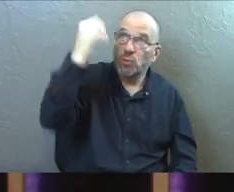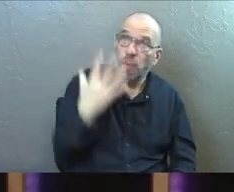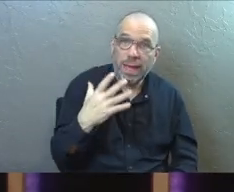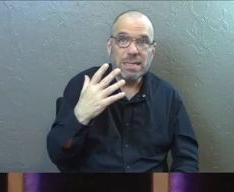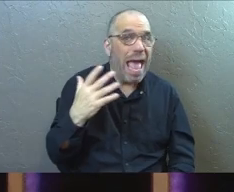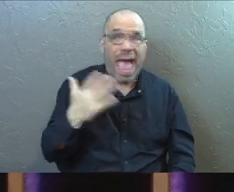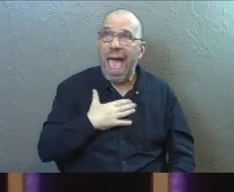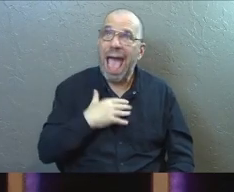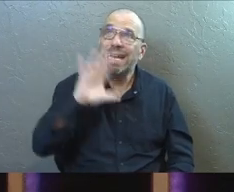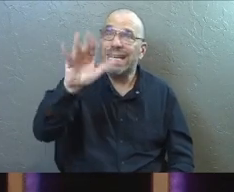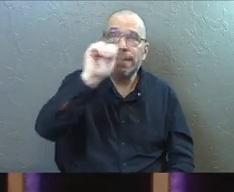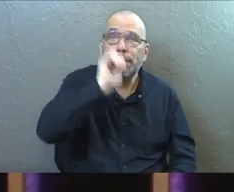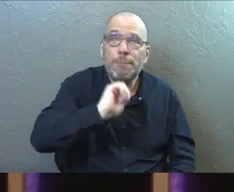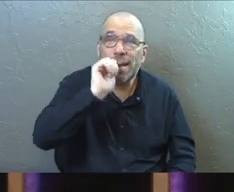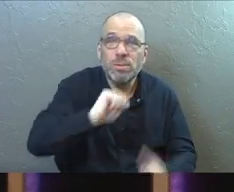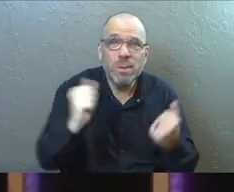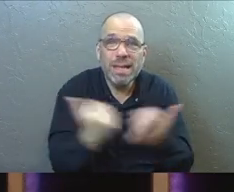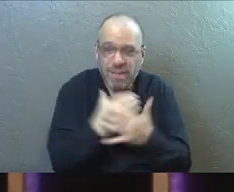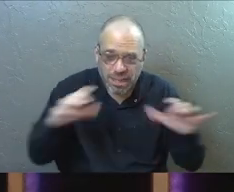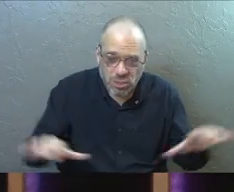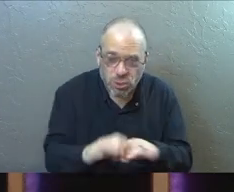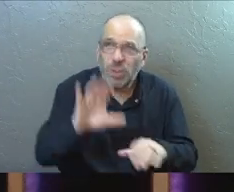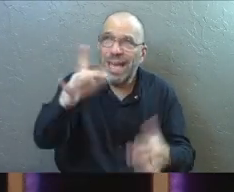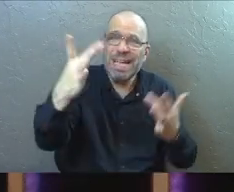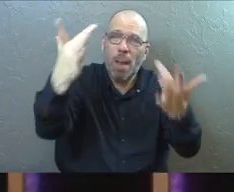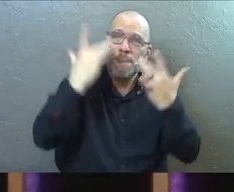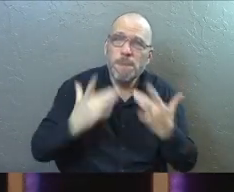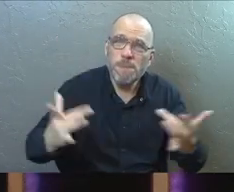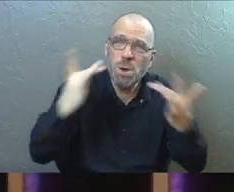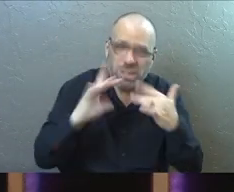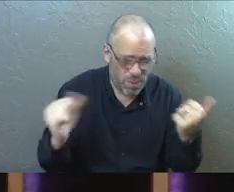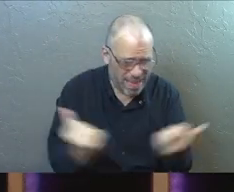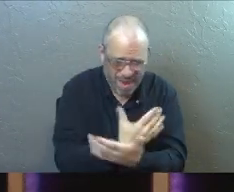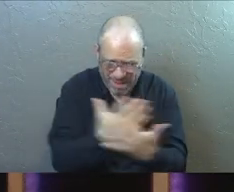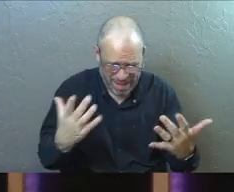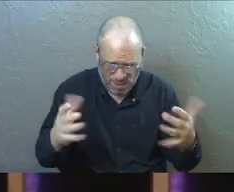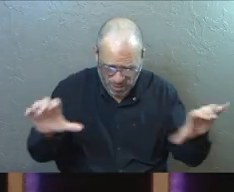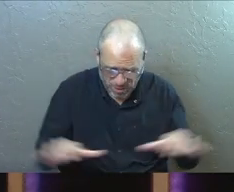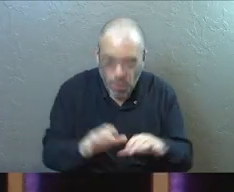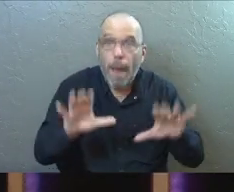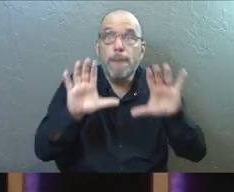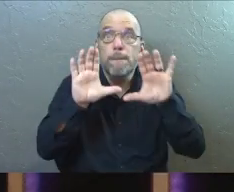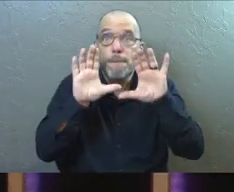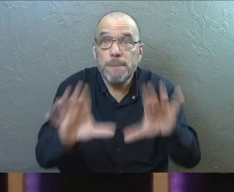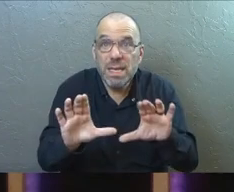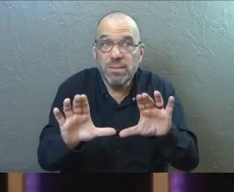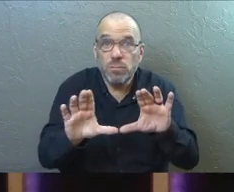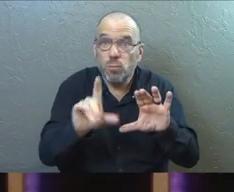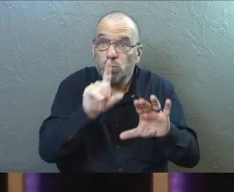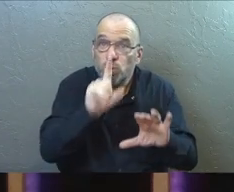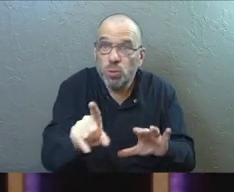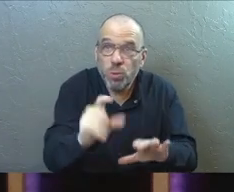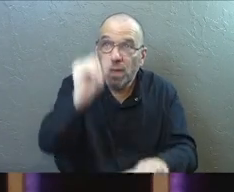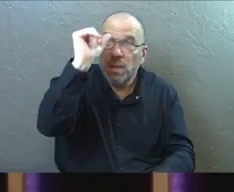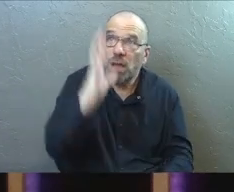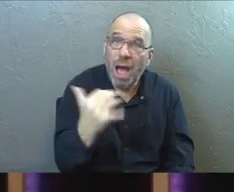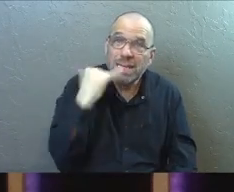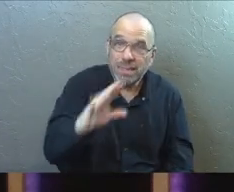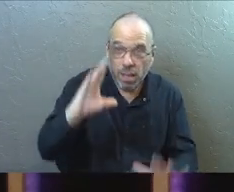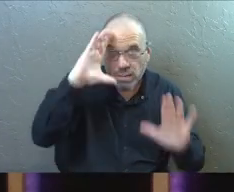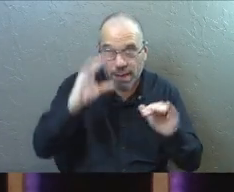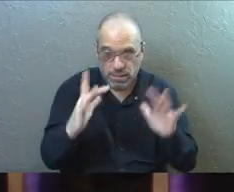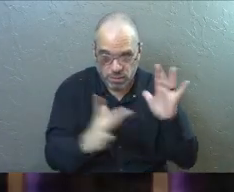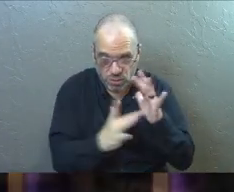and we've got his patience with all the stuff that we do, we've got his mercy with all the stuff that we do, even though that's true, God still